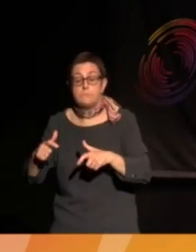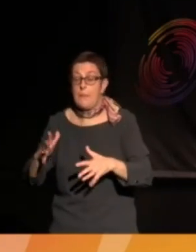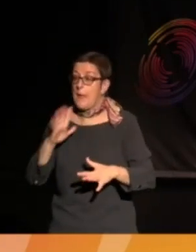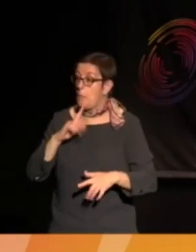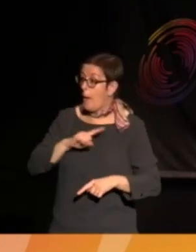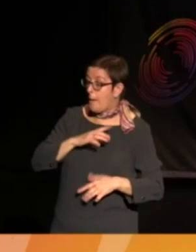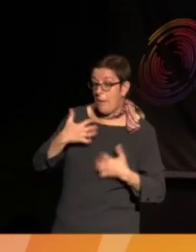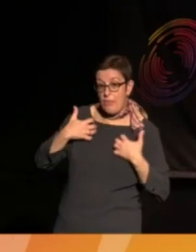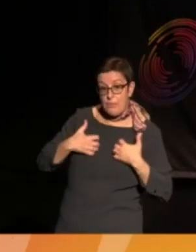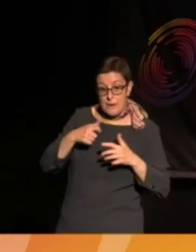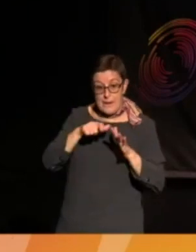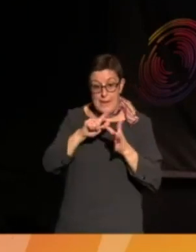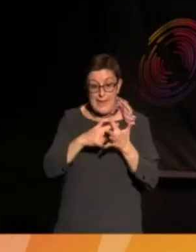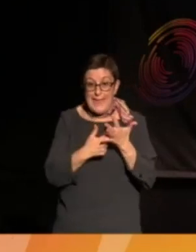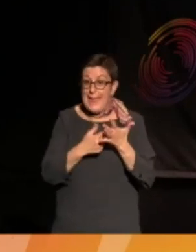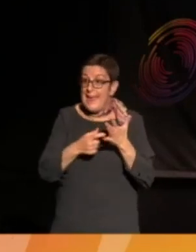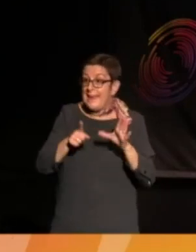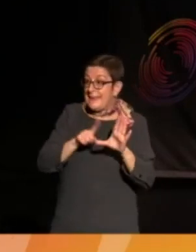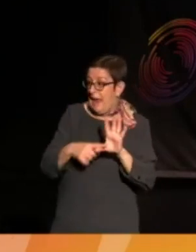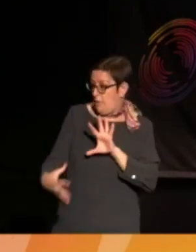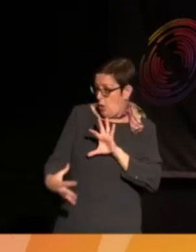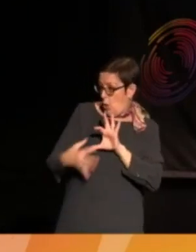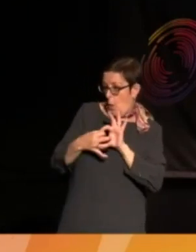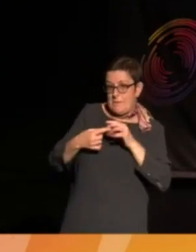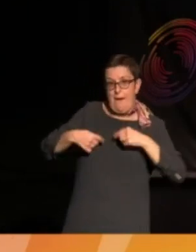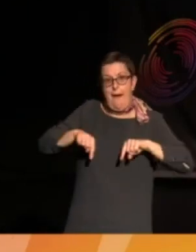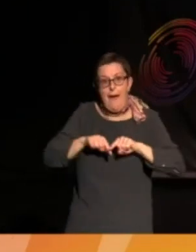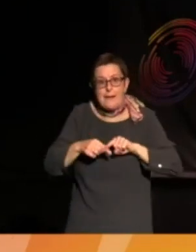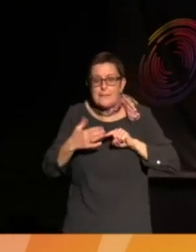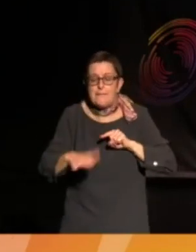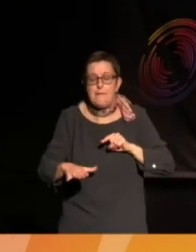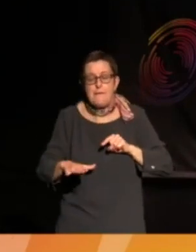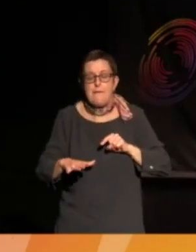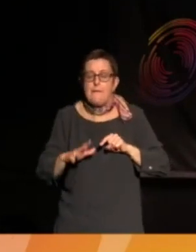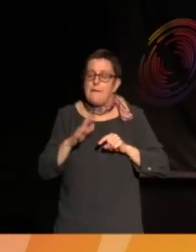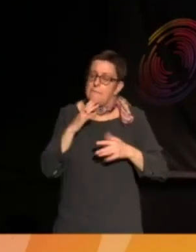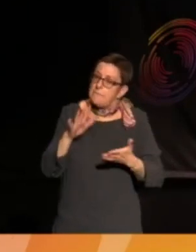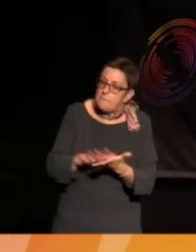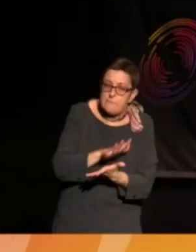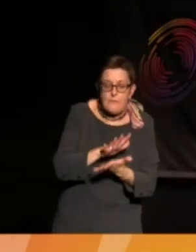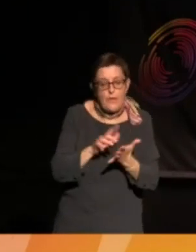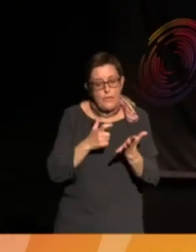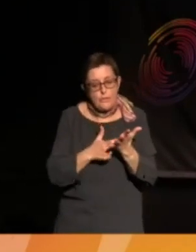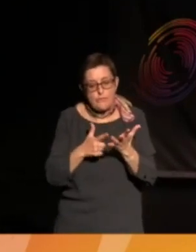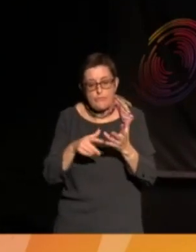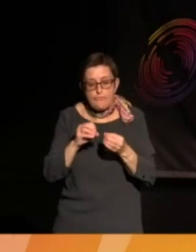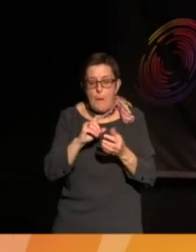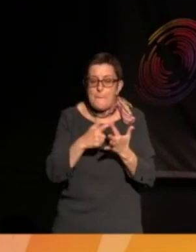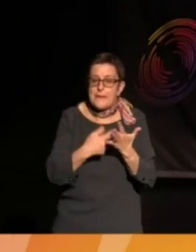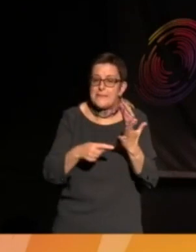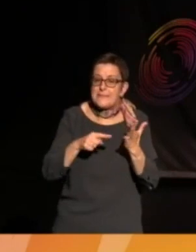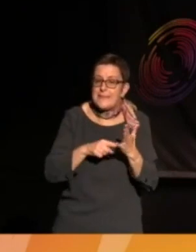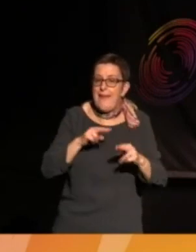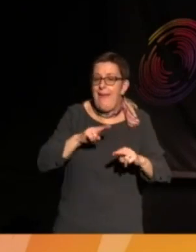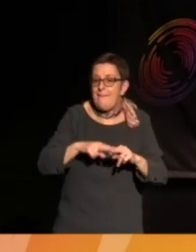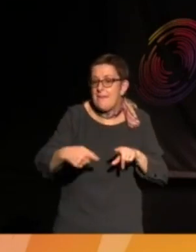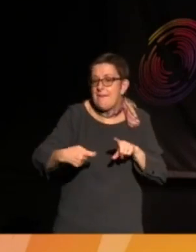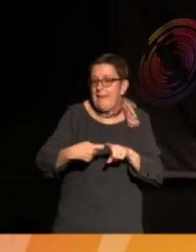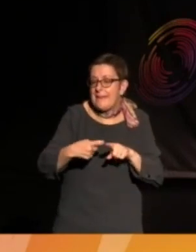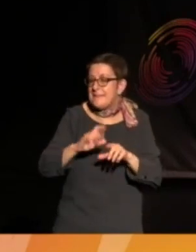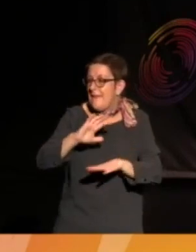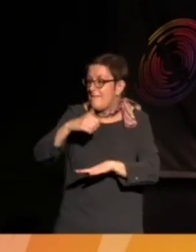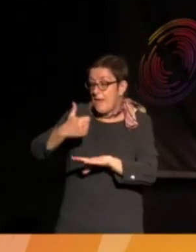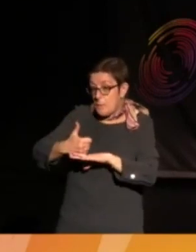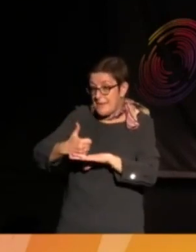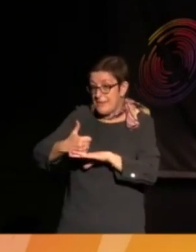first place. We're just delighted with the kind of the job that the Robert F. Kennedy Foundation has done, you know, and I can